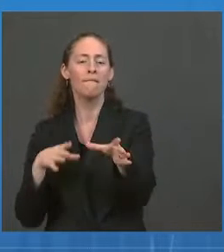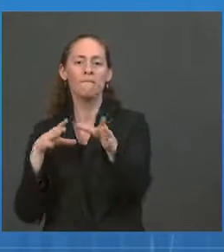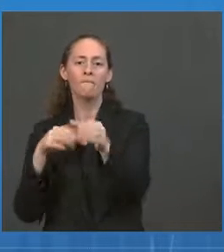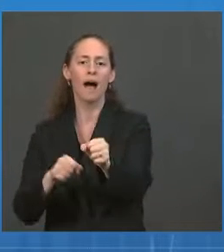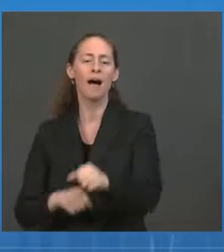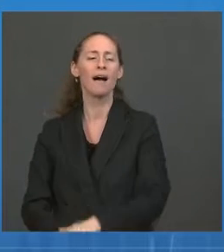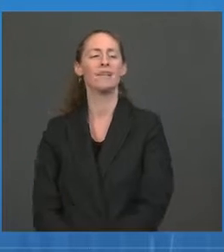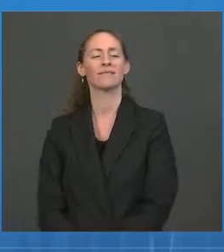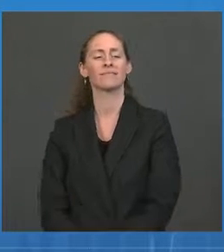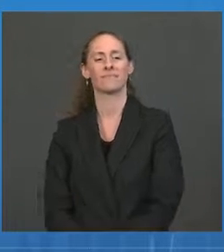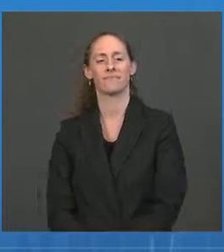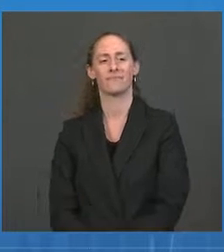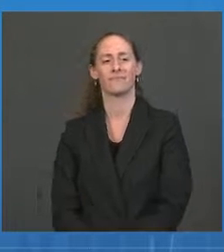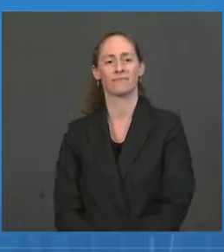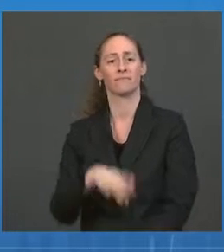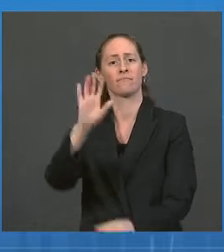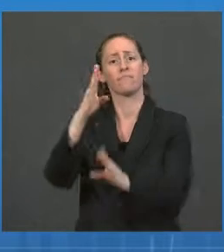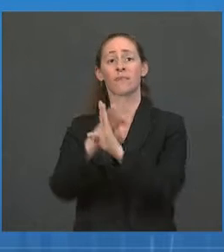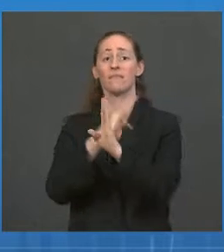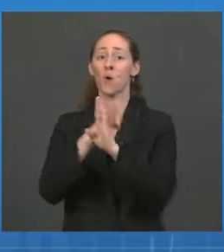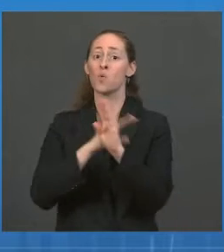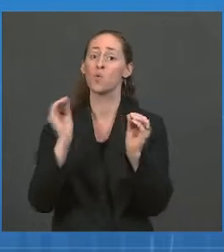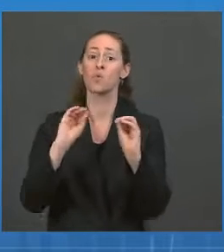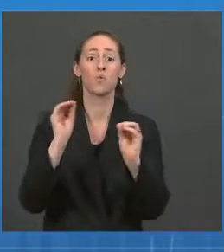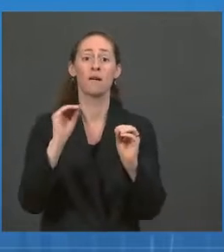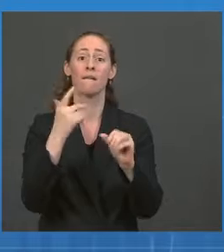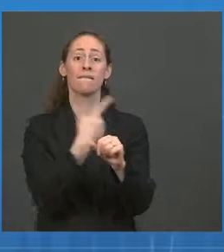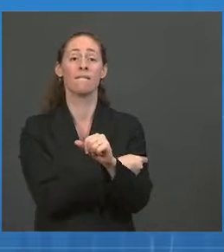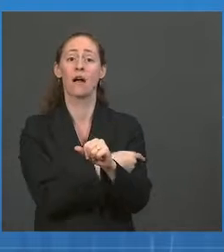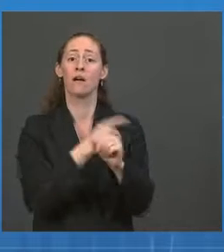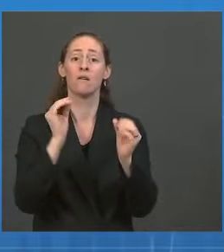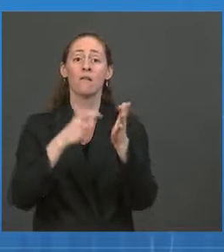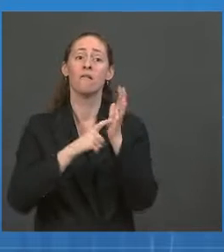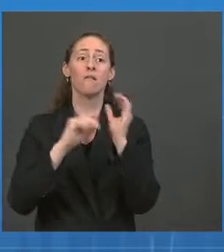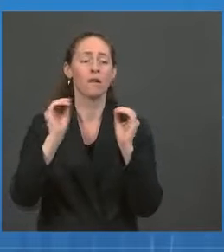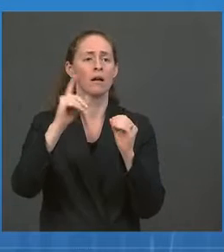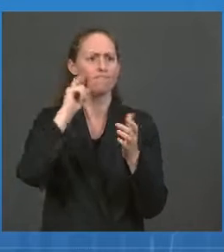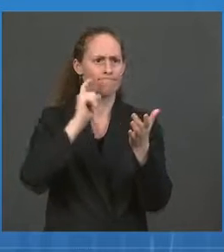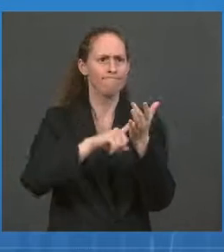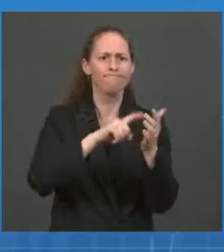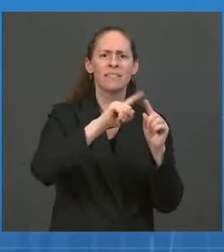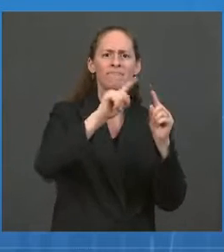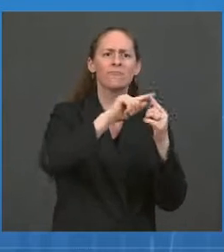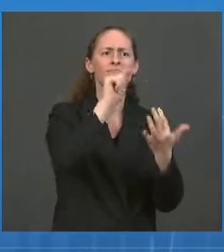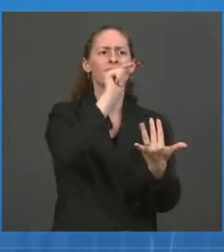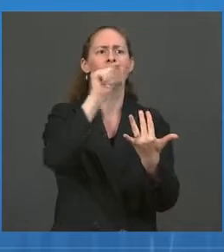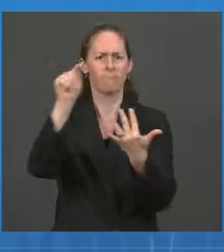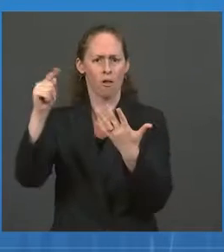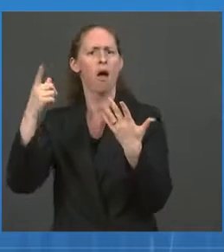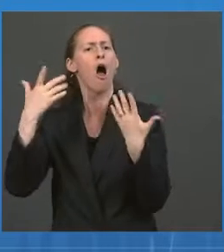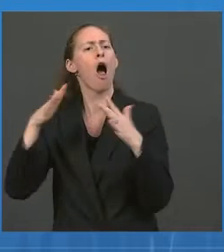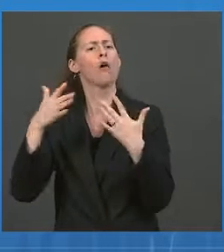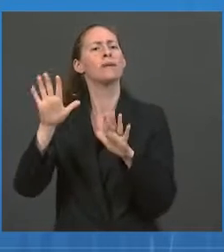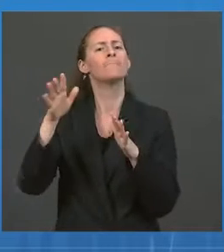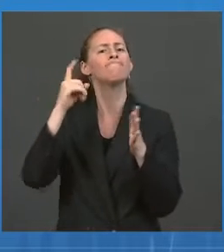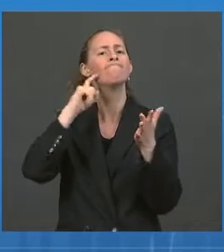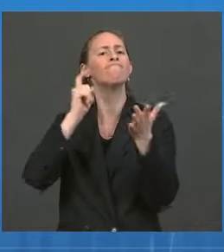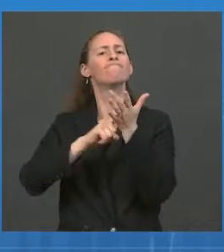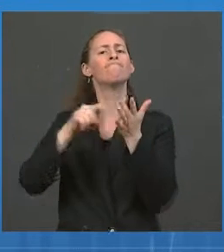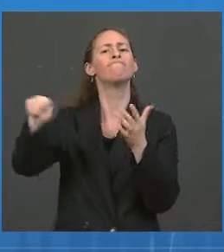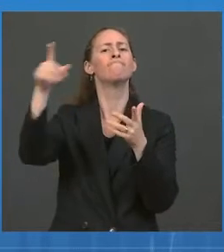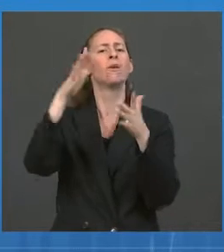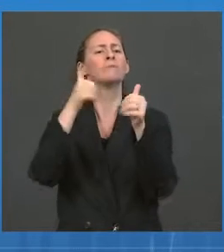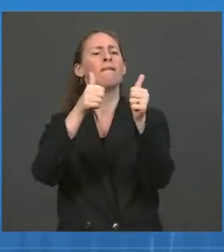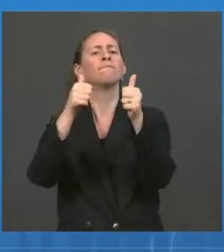requirements, from private employers to healthcare systems to the military, have already reached vaccination rates of about 90